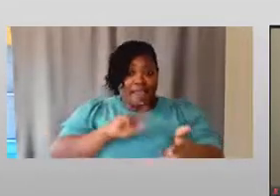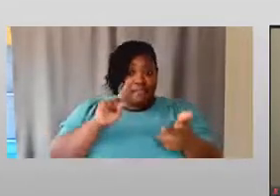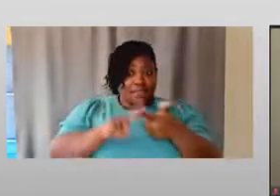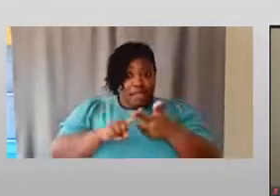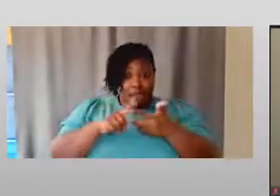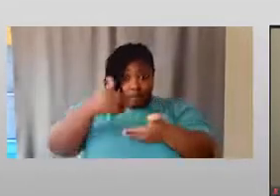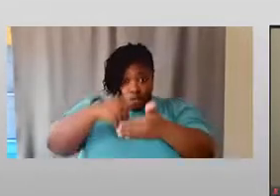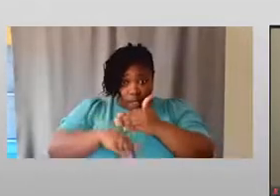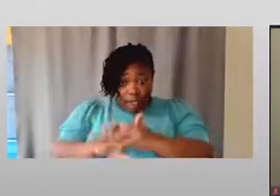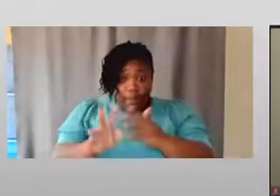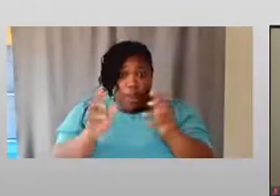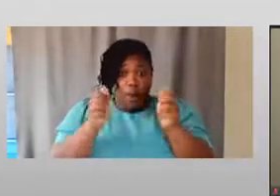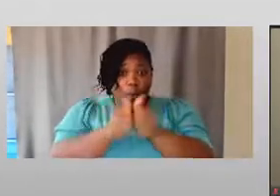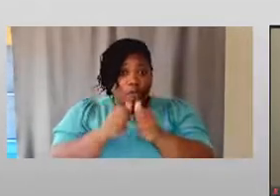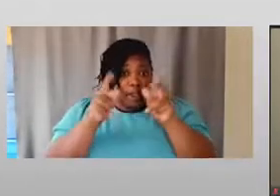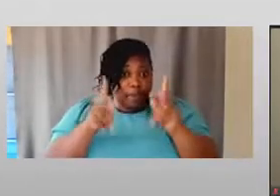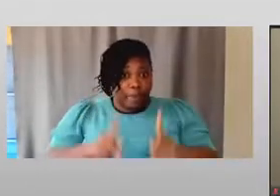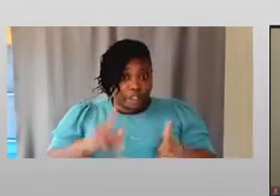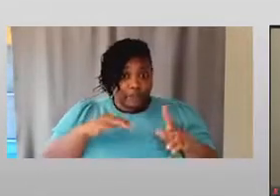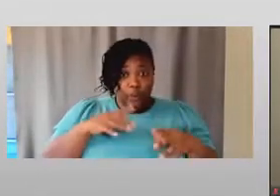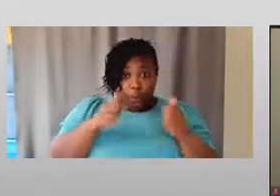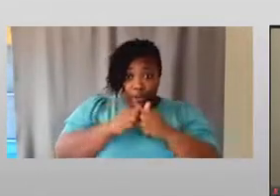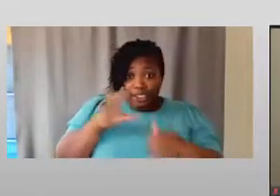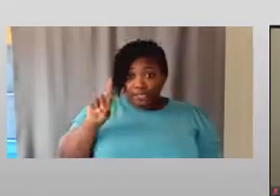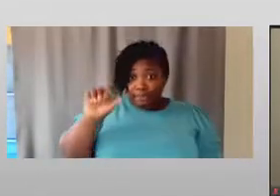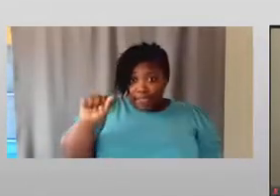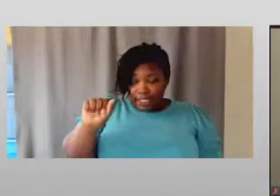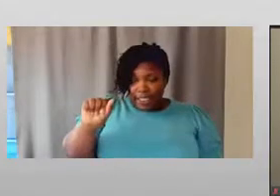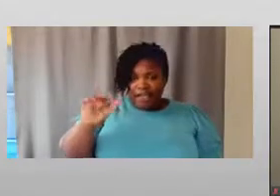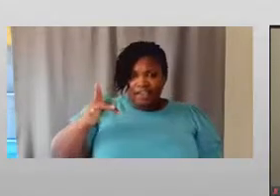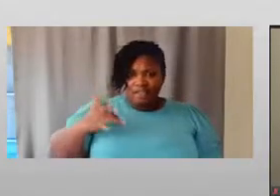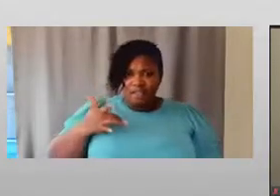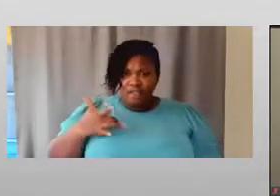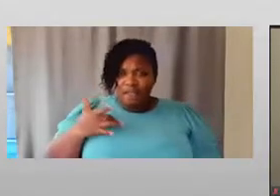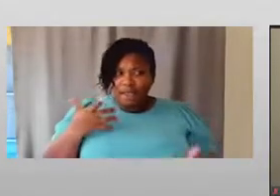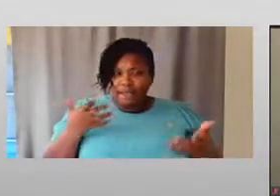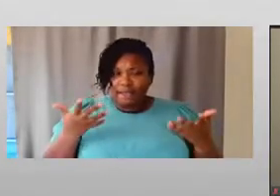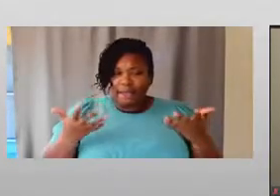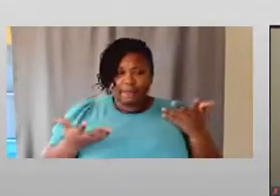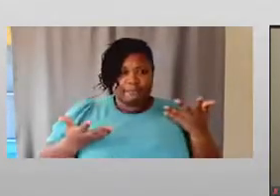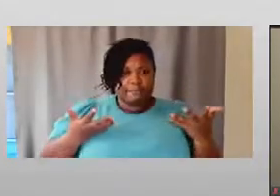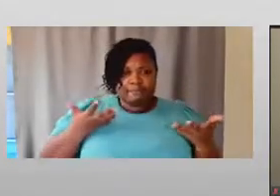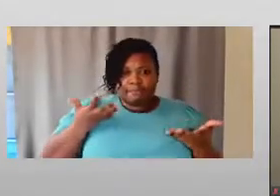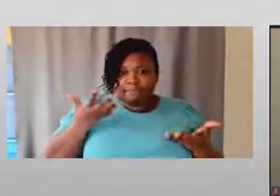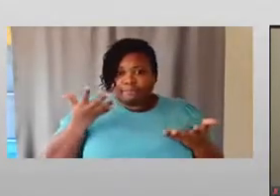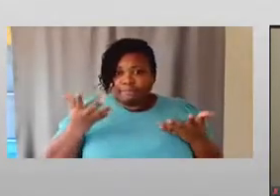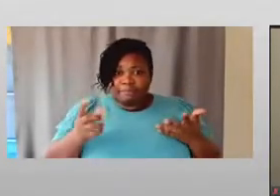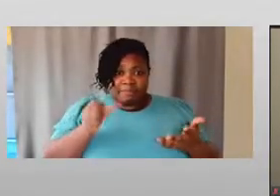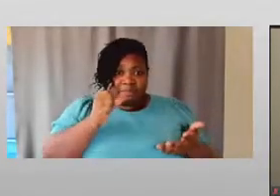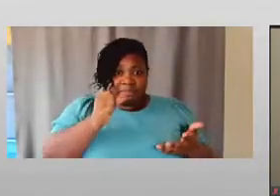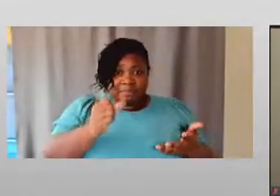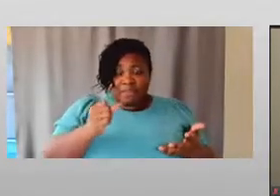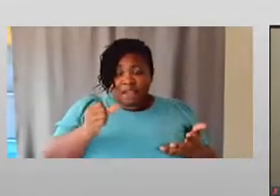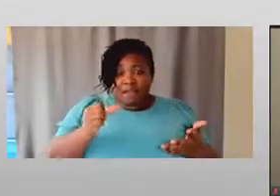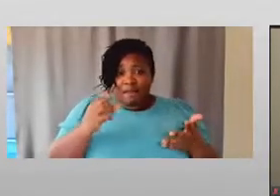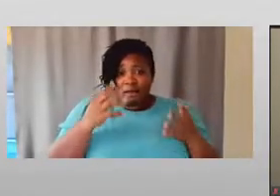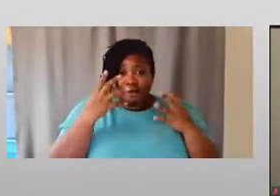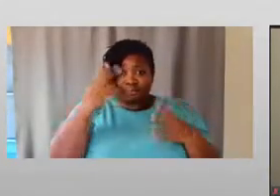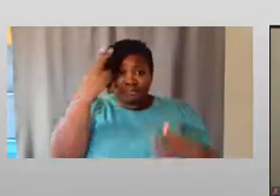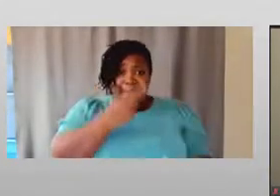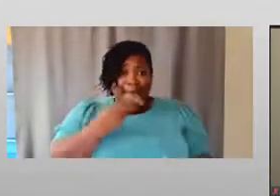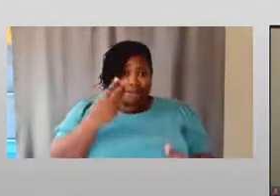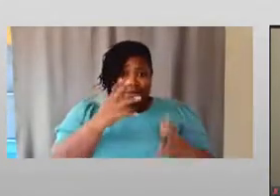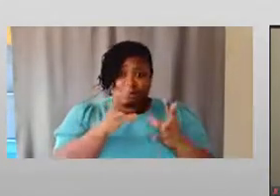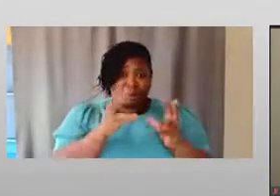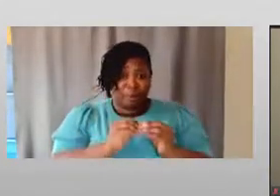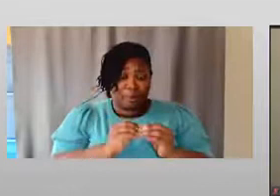a person with quadriplegia, he felt like he was not attractive anymore. And